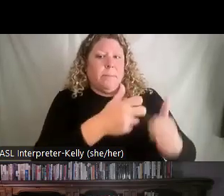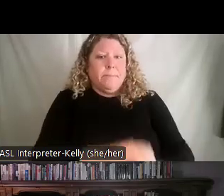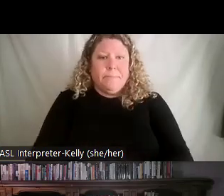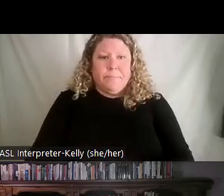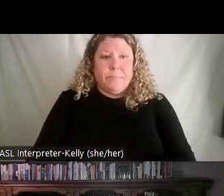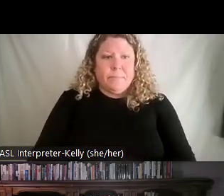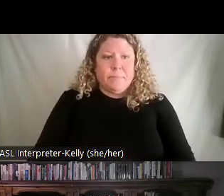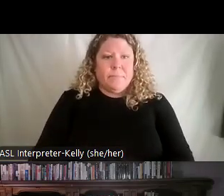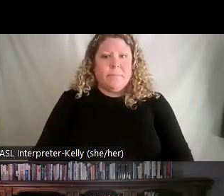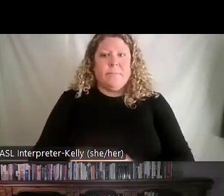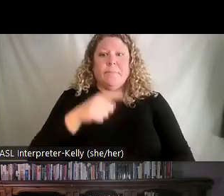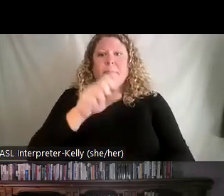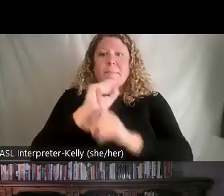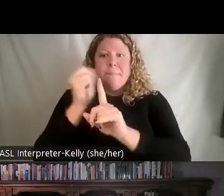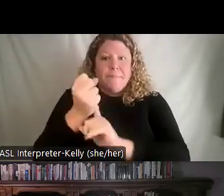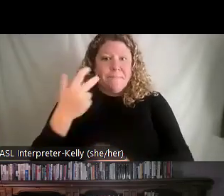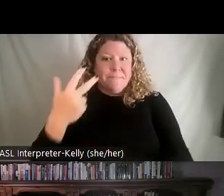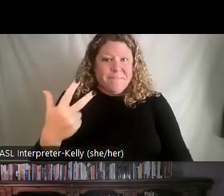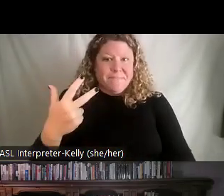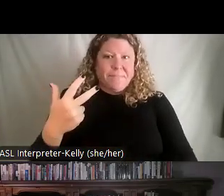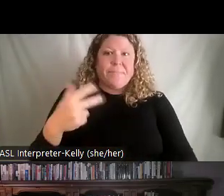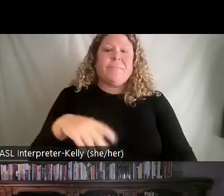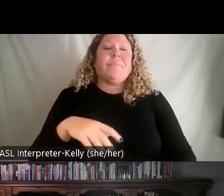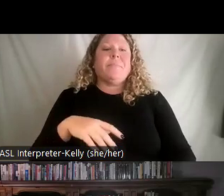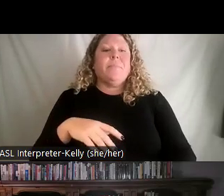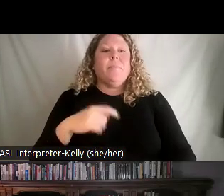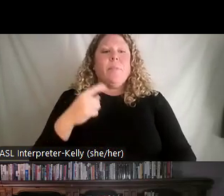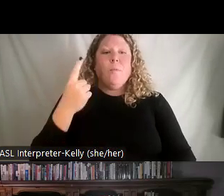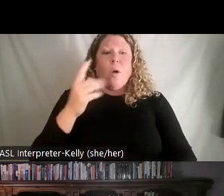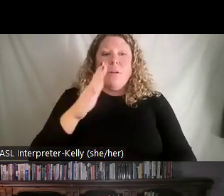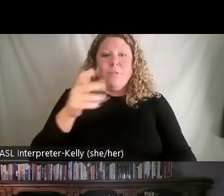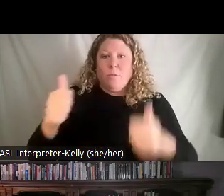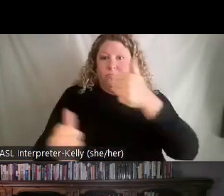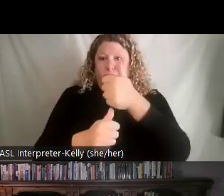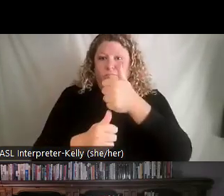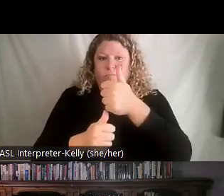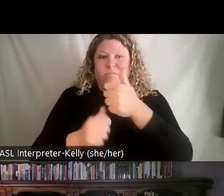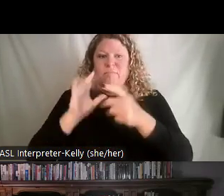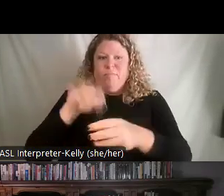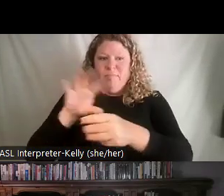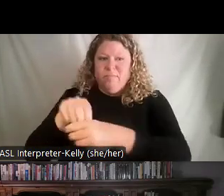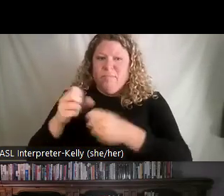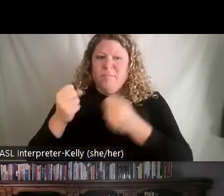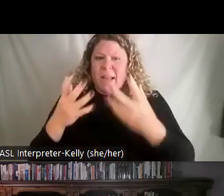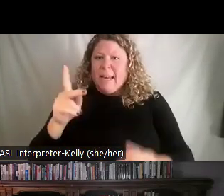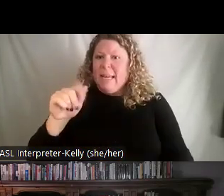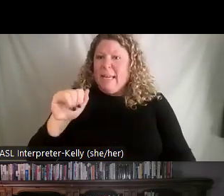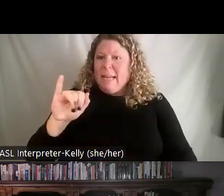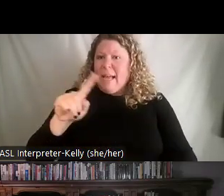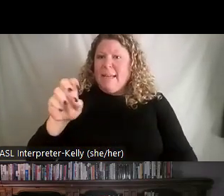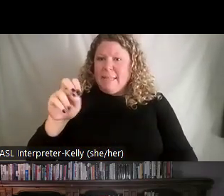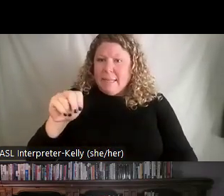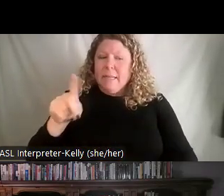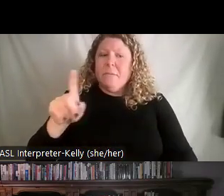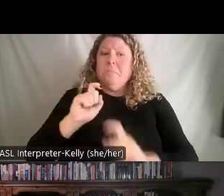All right, situation three. One of your direct reports has participated in several Kaizen events and has been tasked to lead an improvement